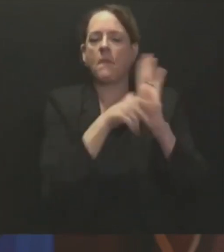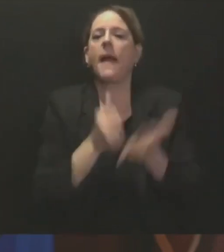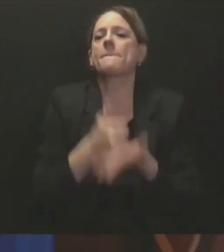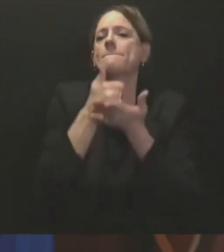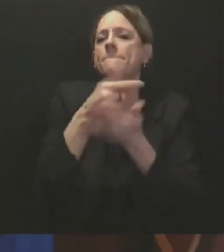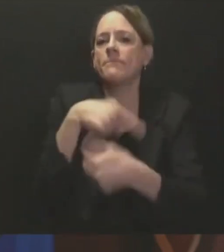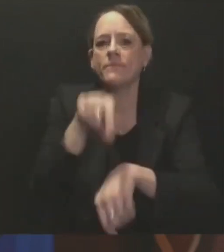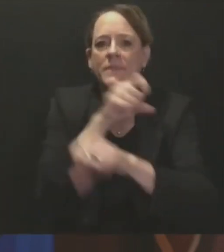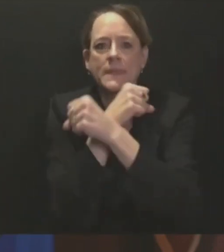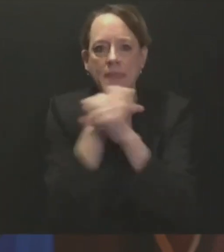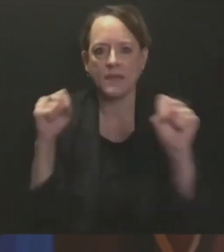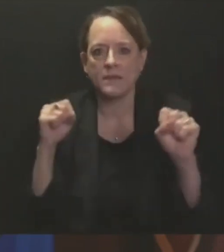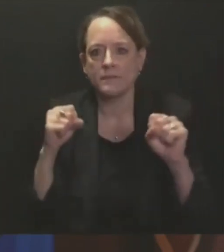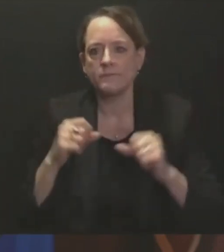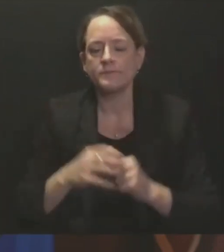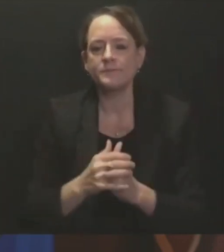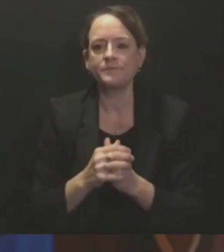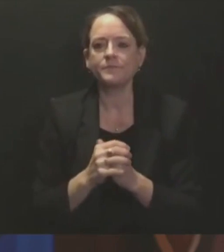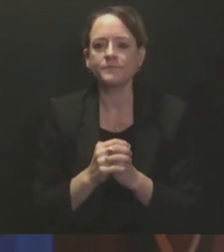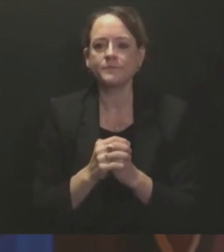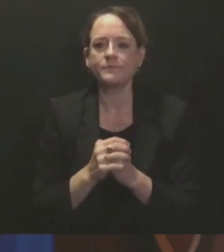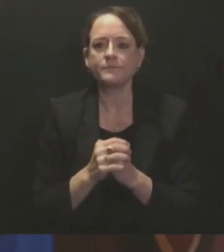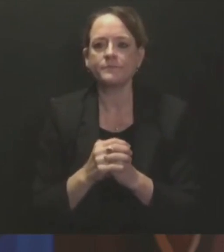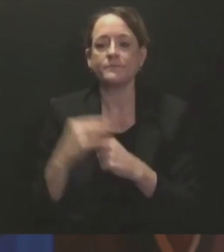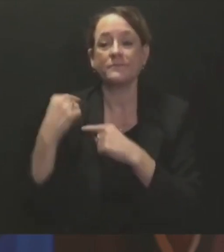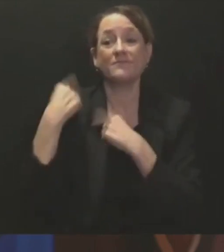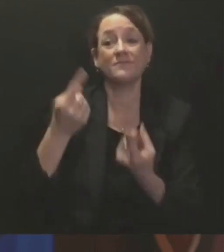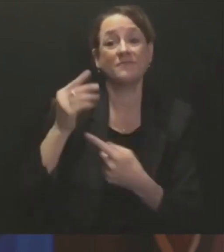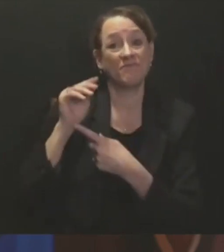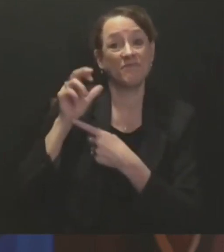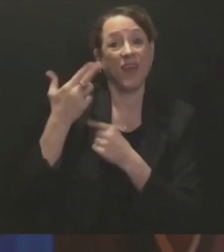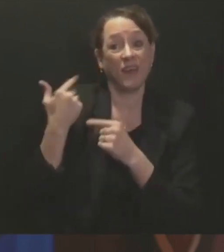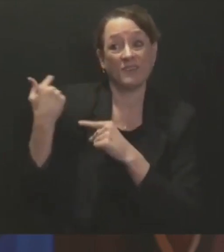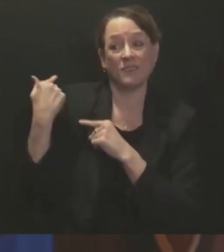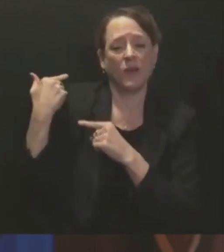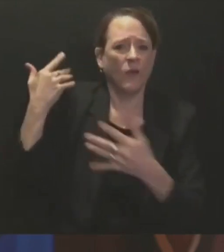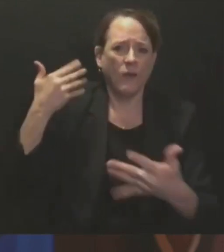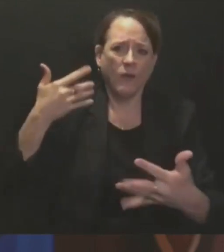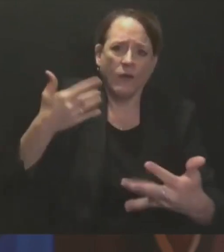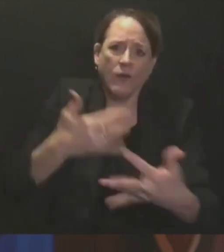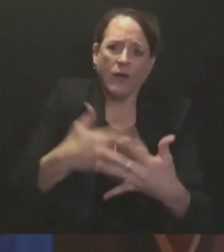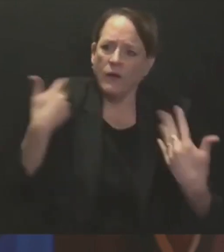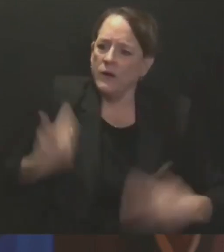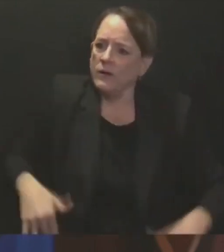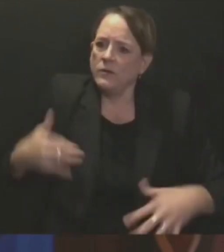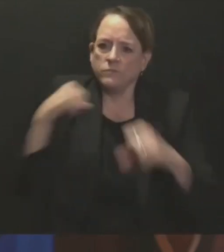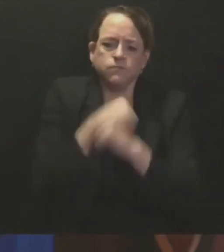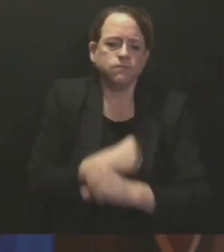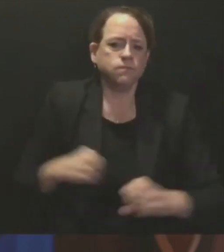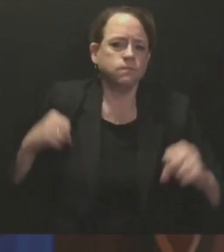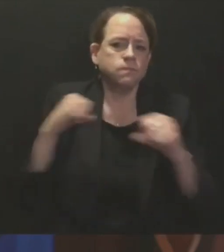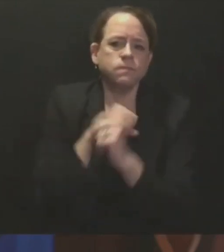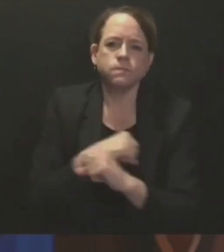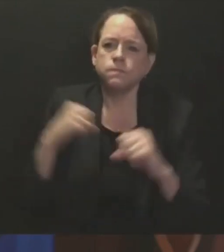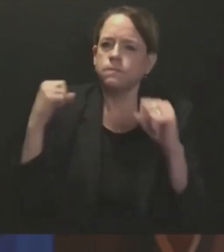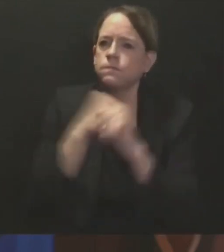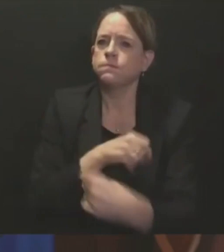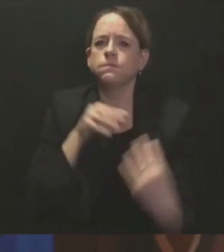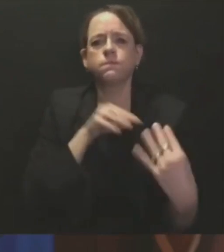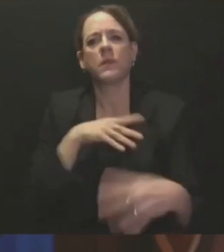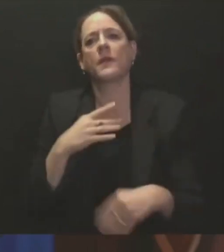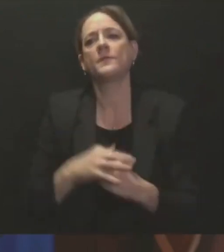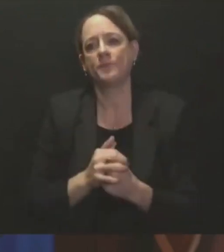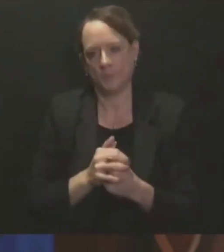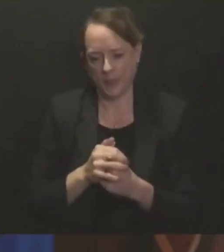this virus since March, we've worked hard to support workers, families, farmers, and businesses across our state. In the coming